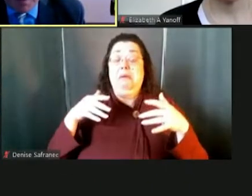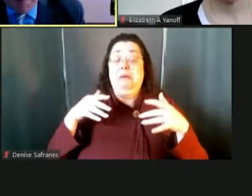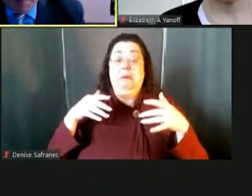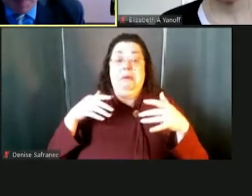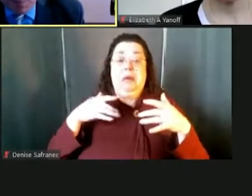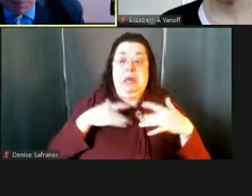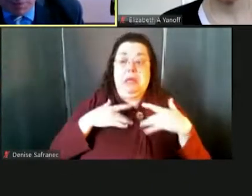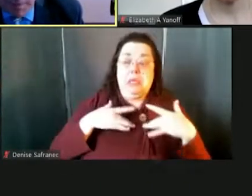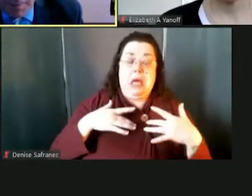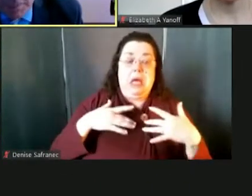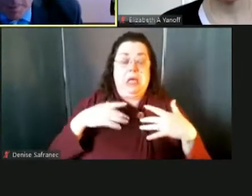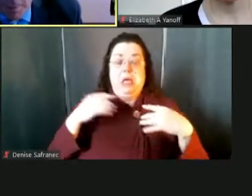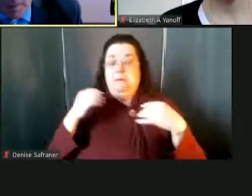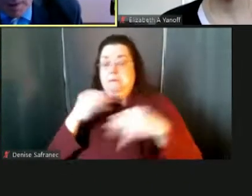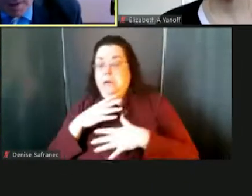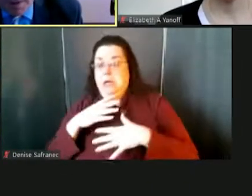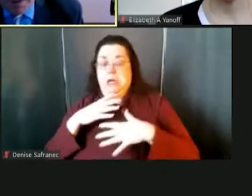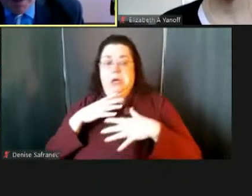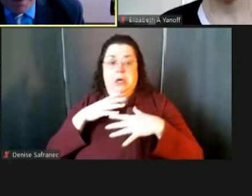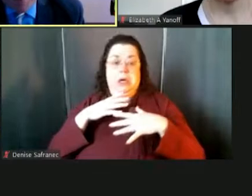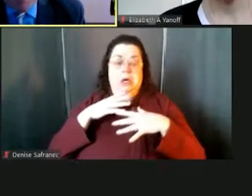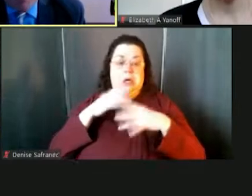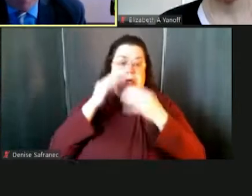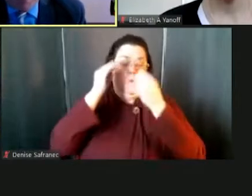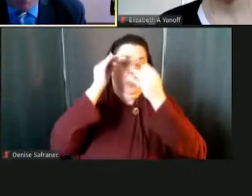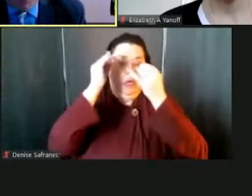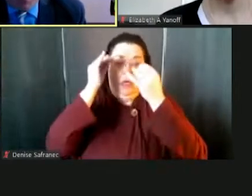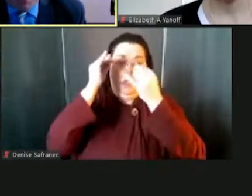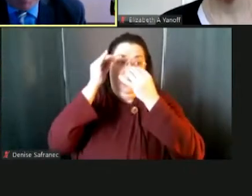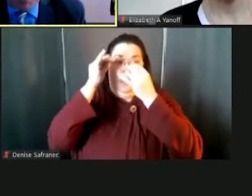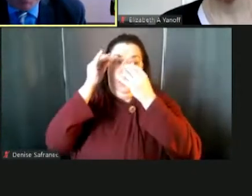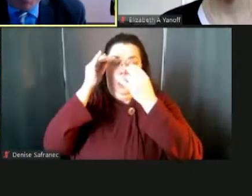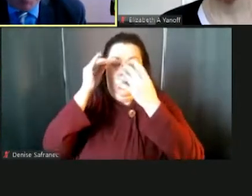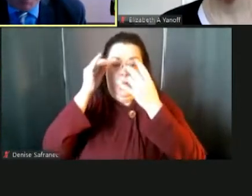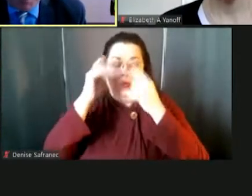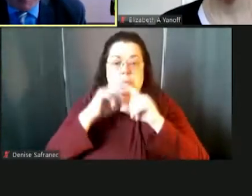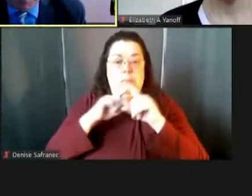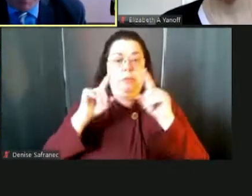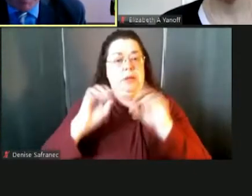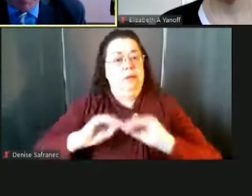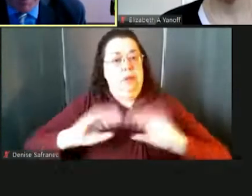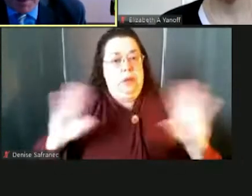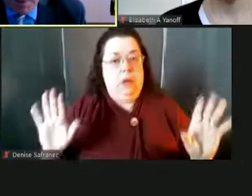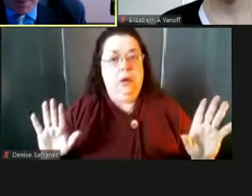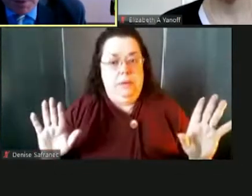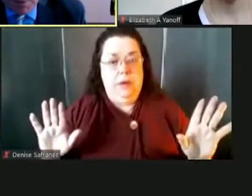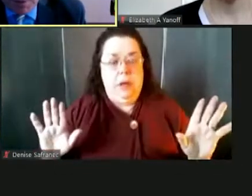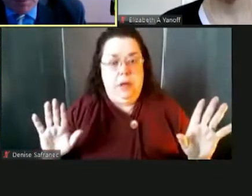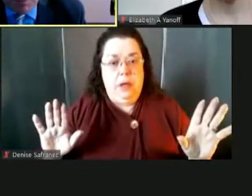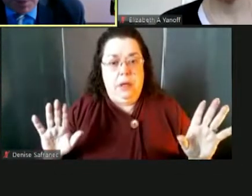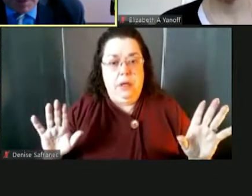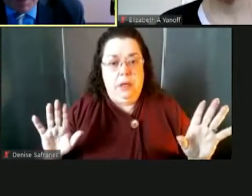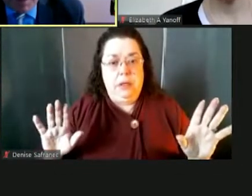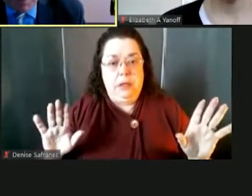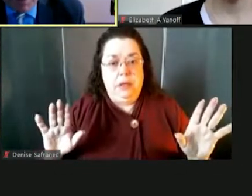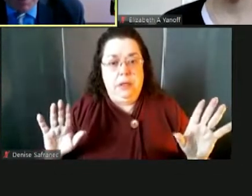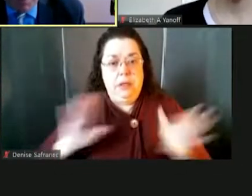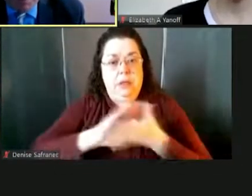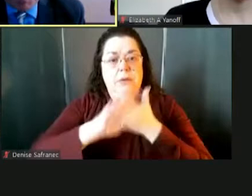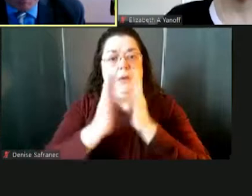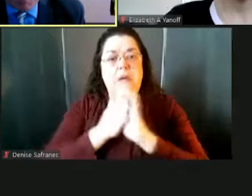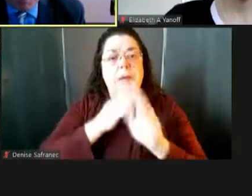anxiety, worry, uh, and to bring light to it and to bring something good from it is a really rewarding,